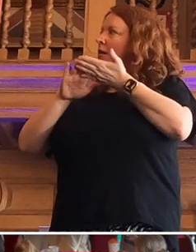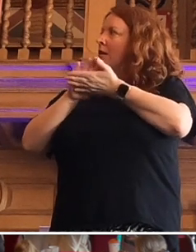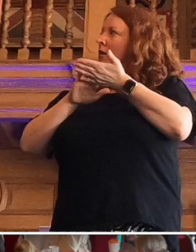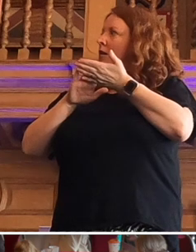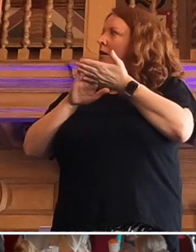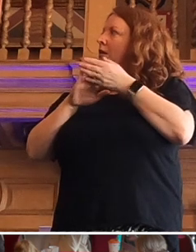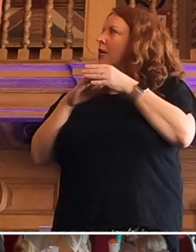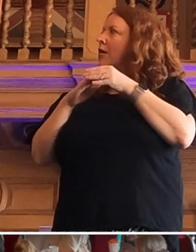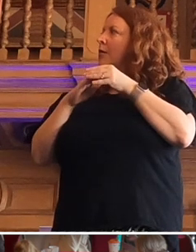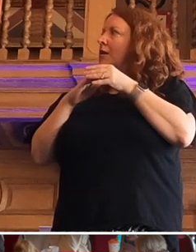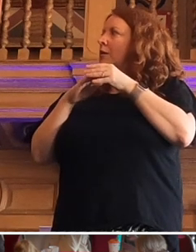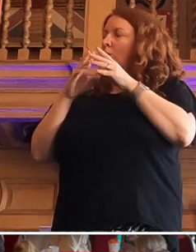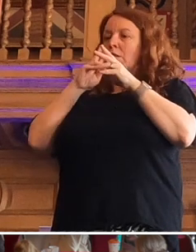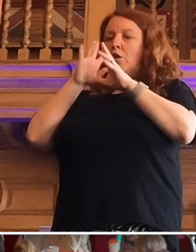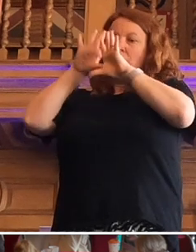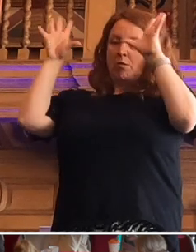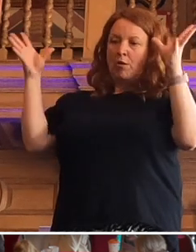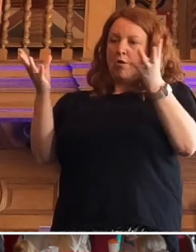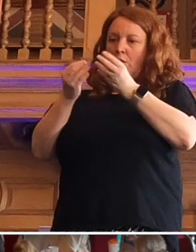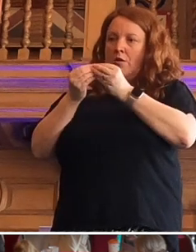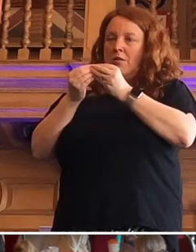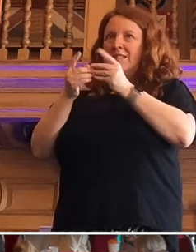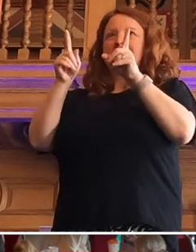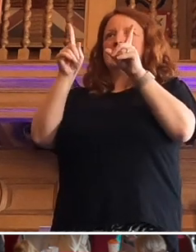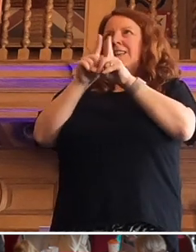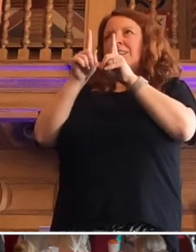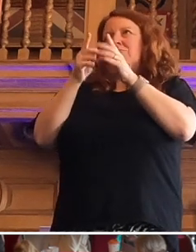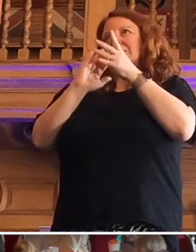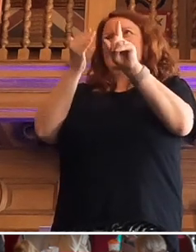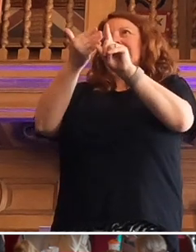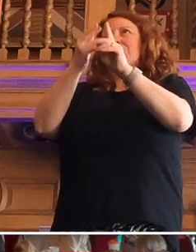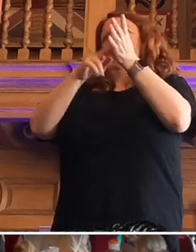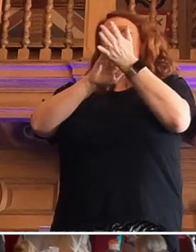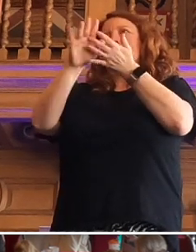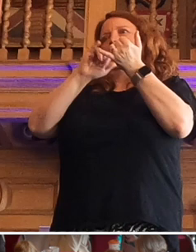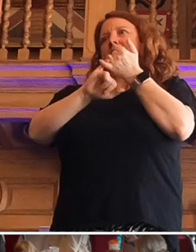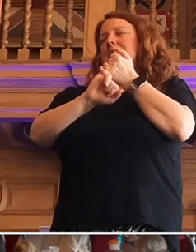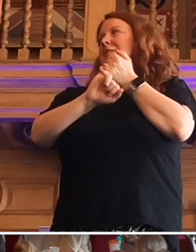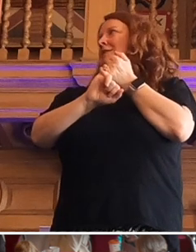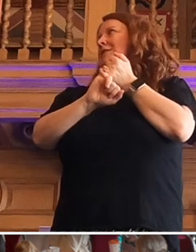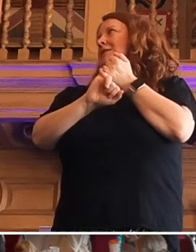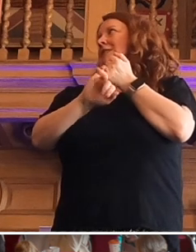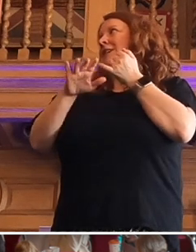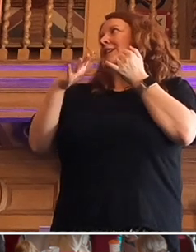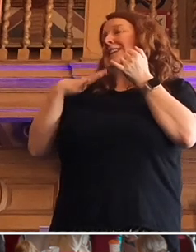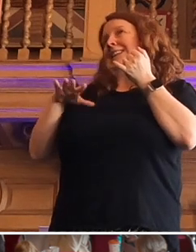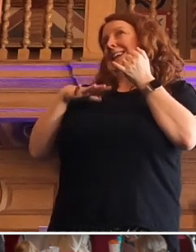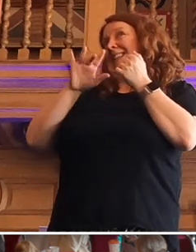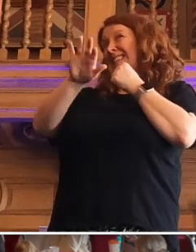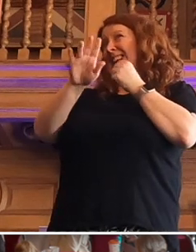to need. I mean, that is, after all, what the NHS does. Need there is defined clinically.